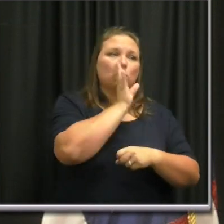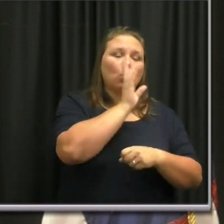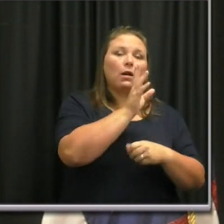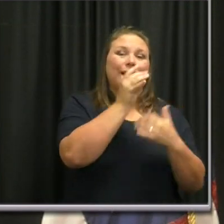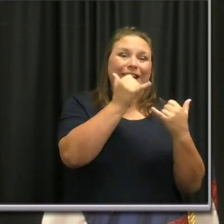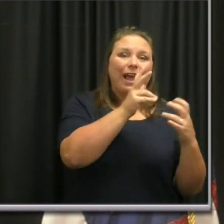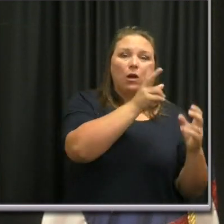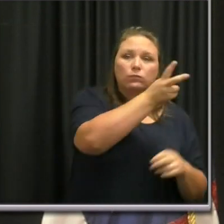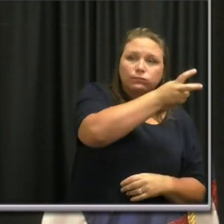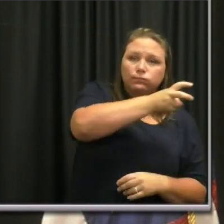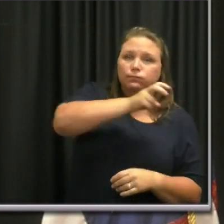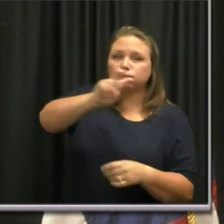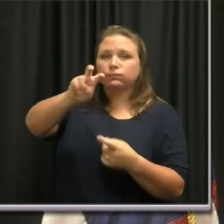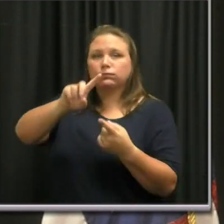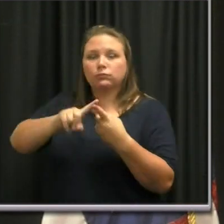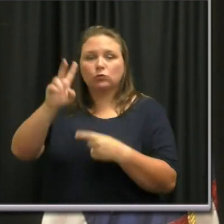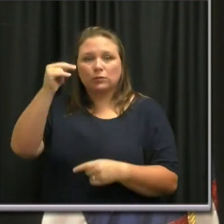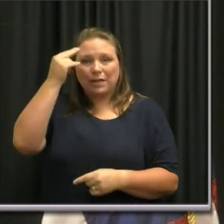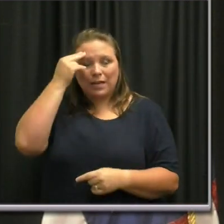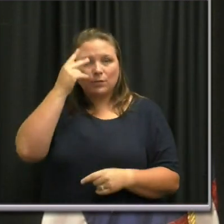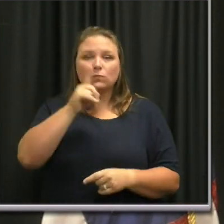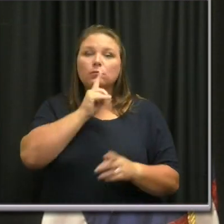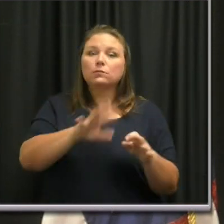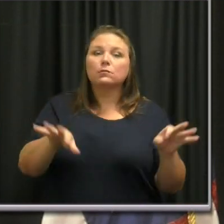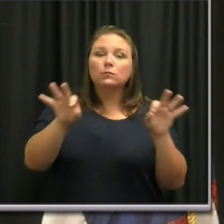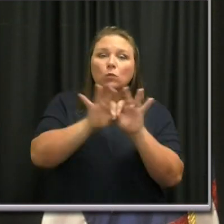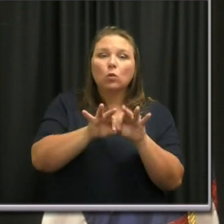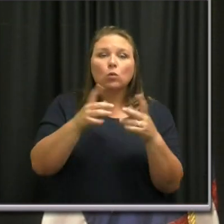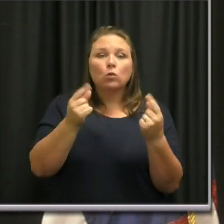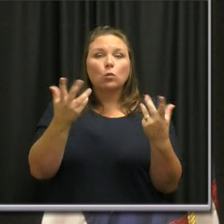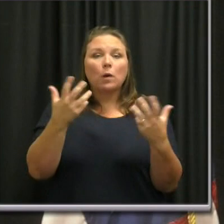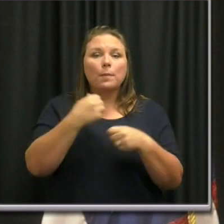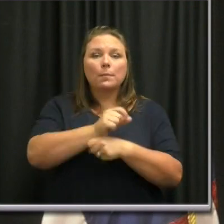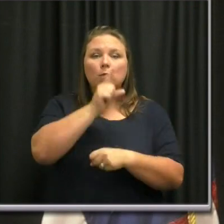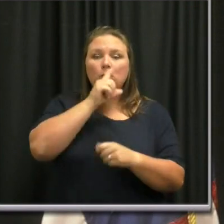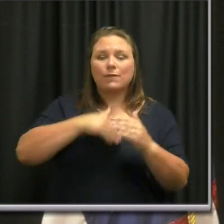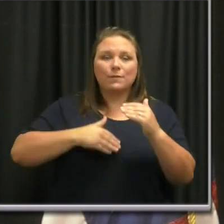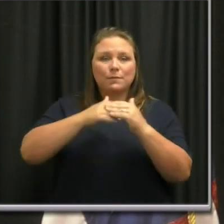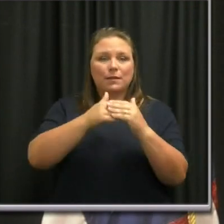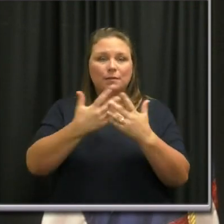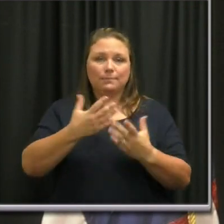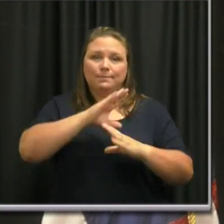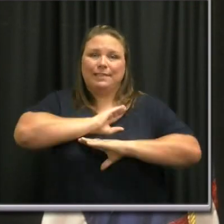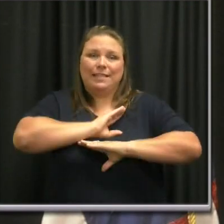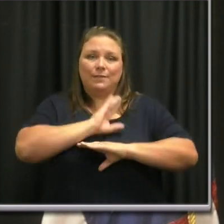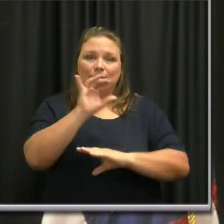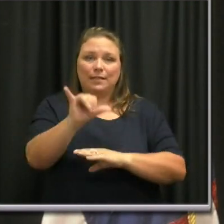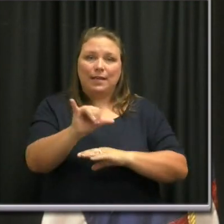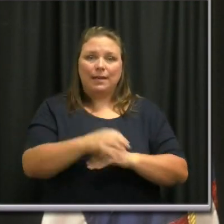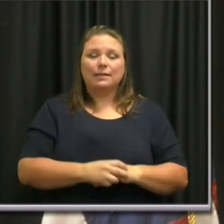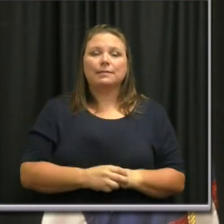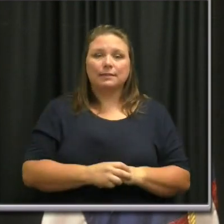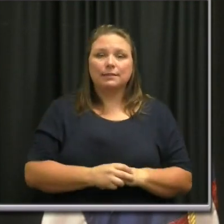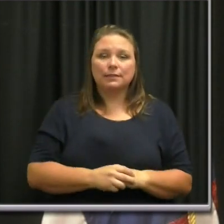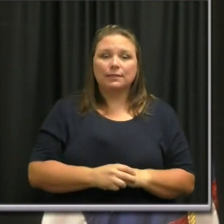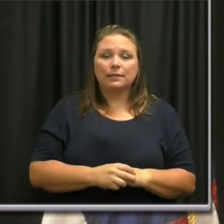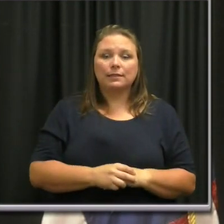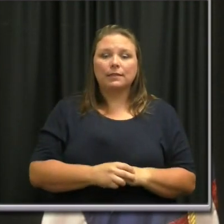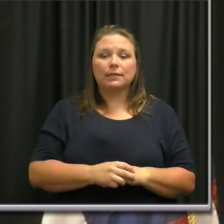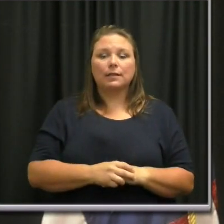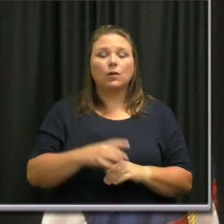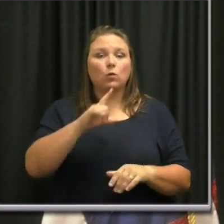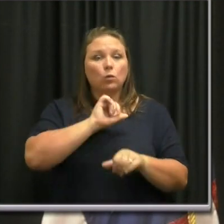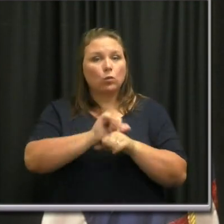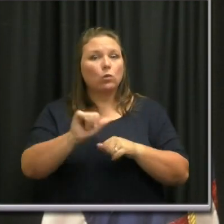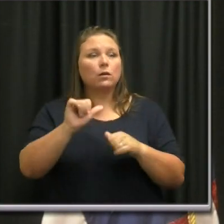to Nashville. And so what I think is critical is we need to make sure we have a capacity that, that fulfills that. And, um, we, we are